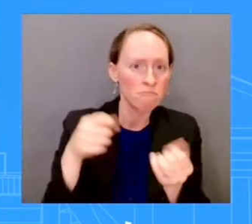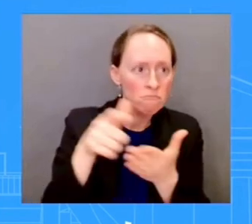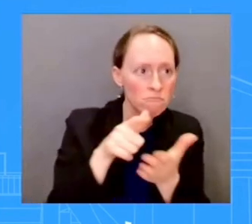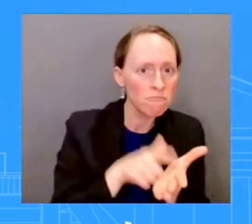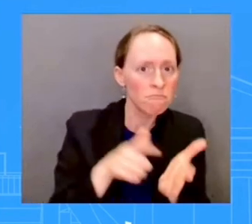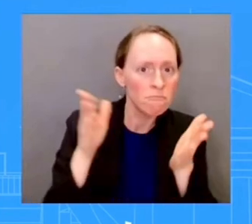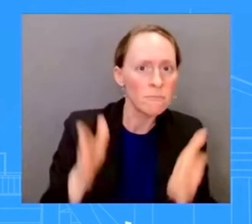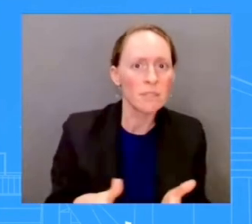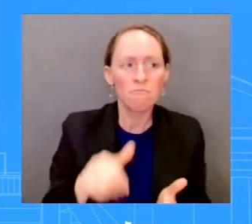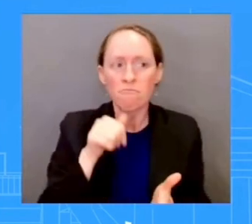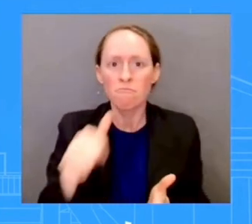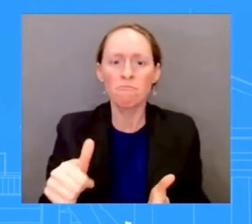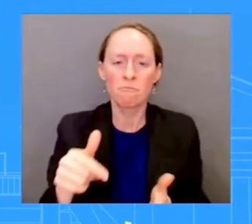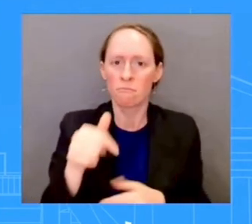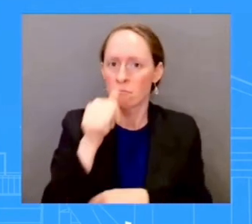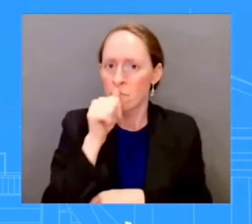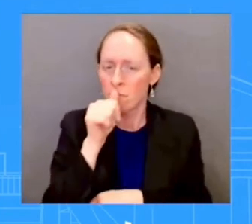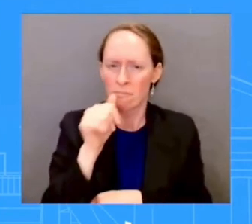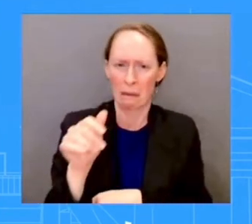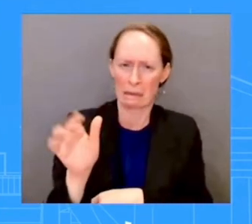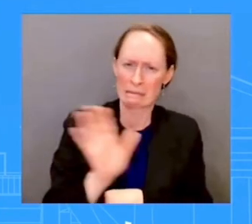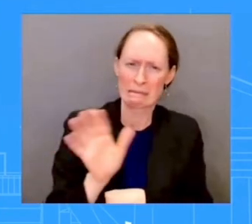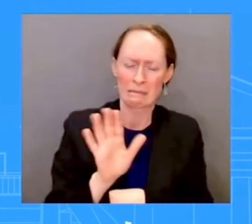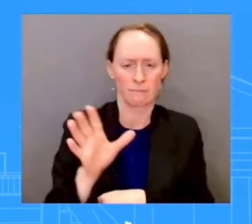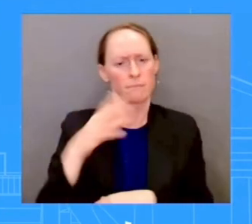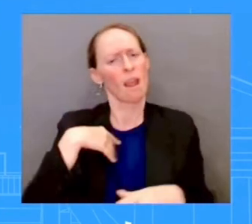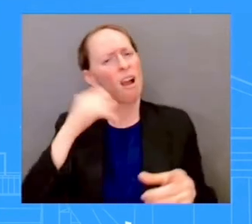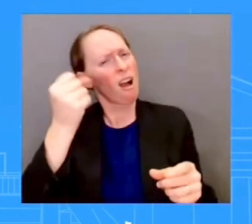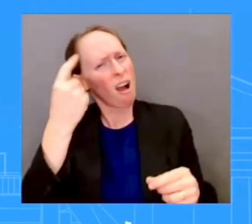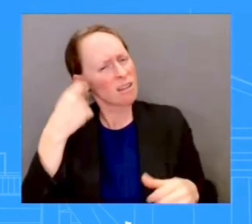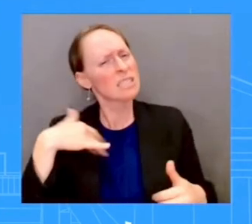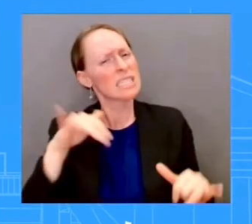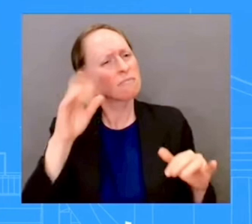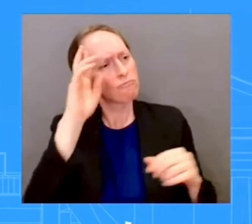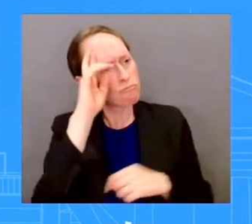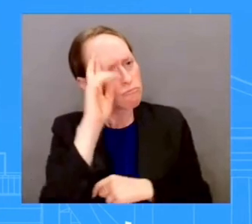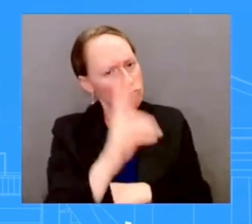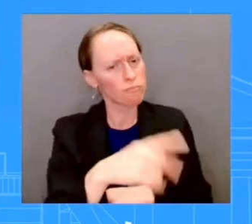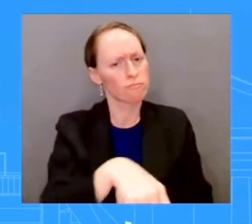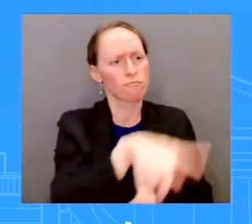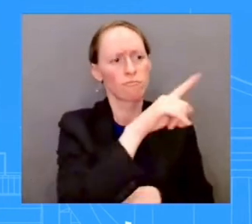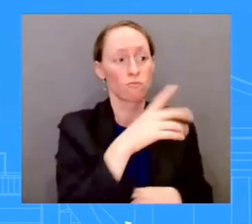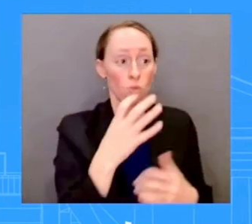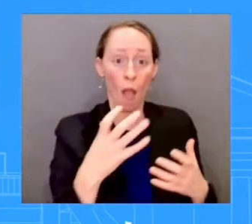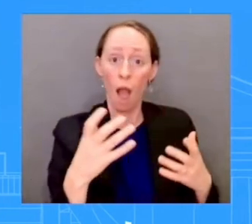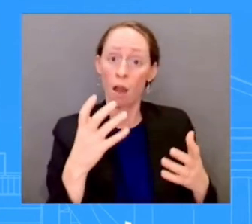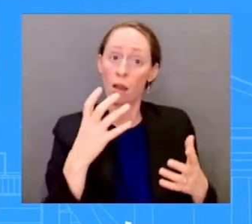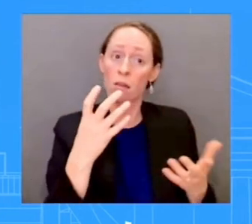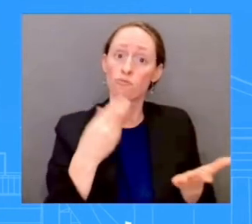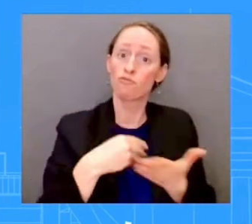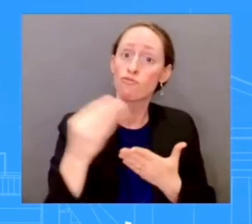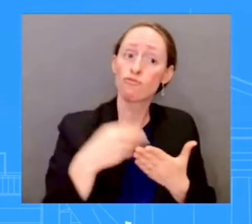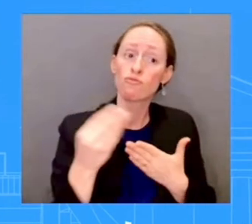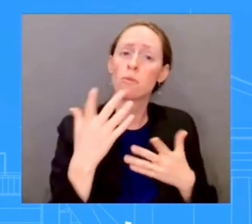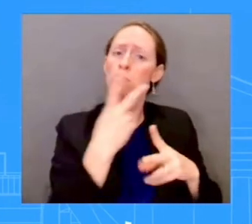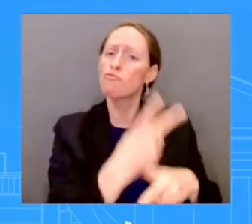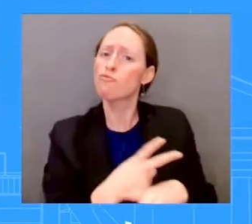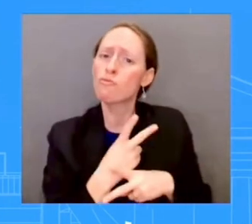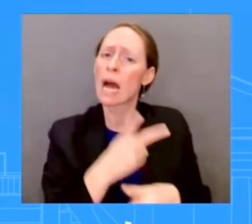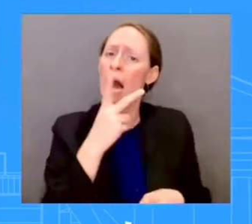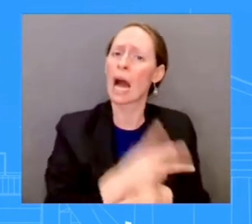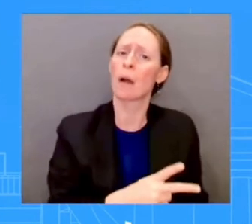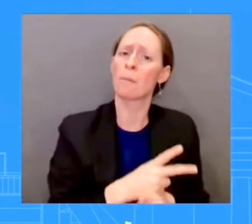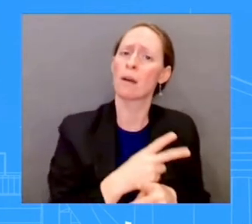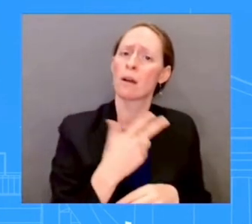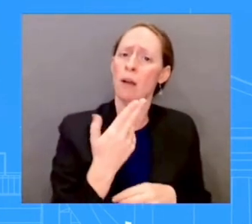believing Americans have the right to live free from gun violence as well. Those two things can exist. The president will